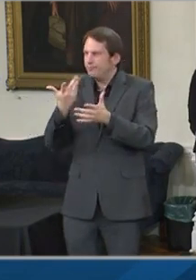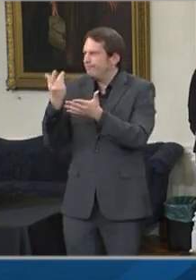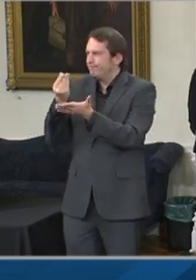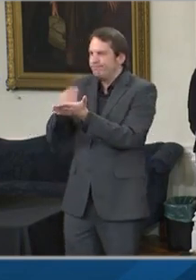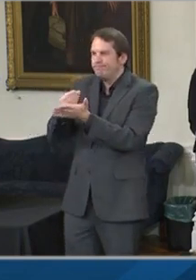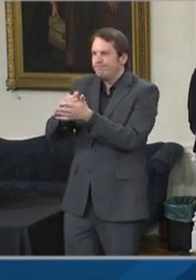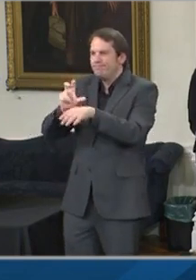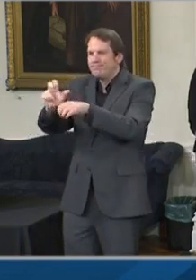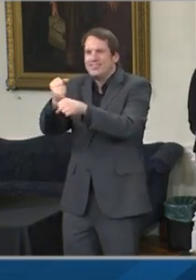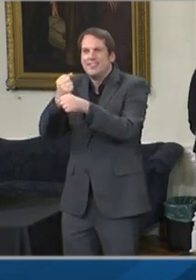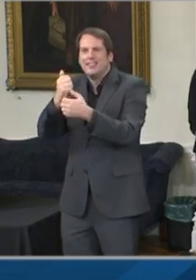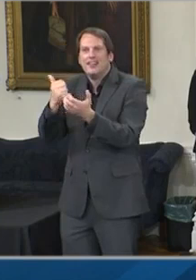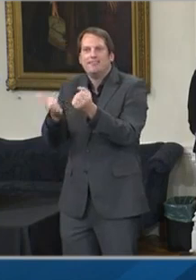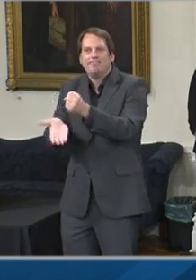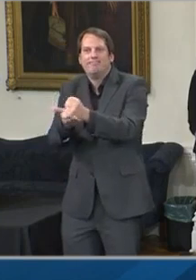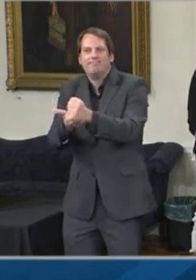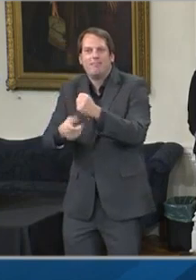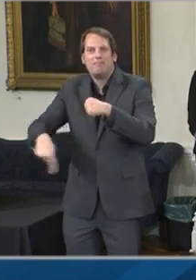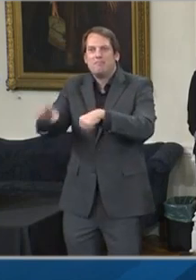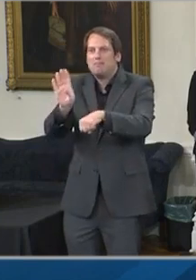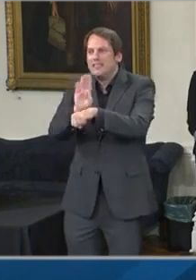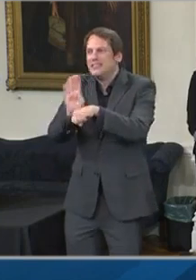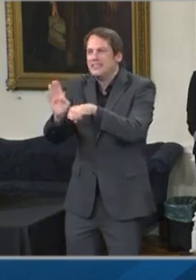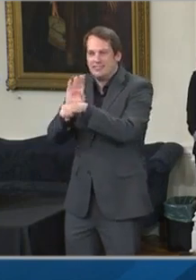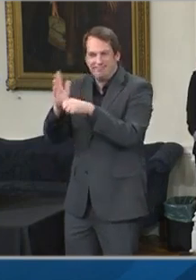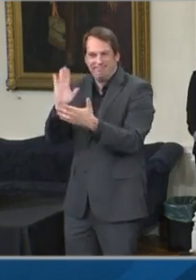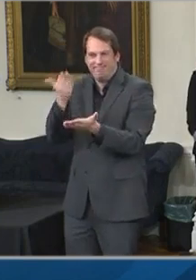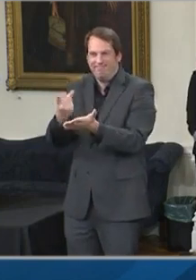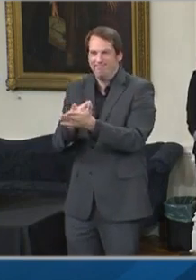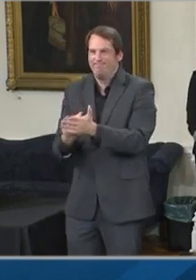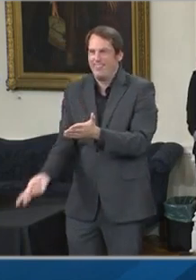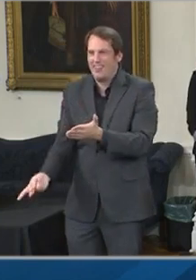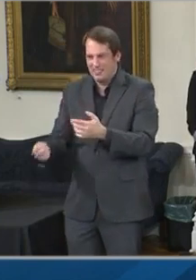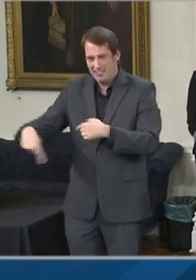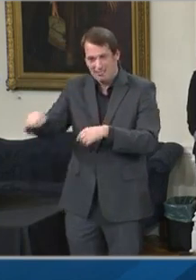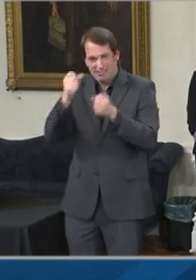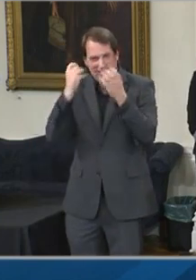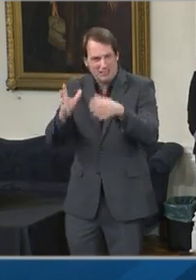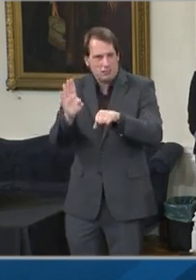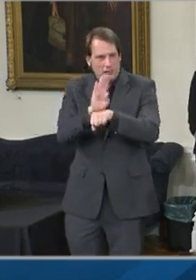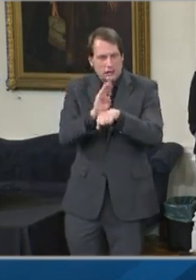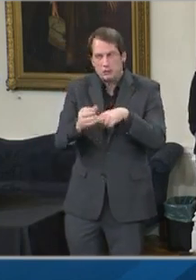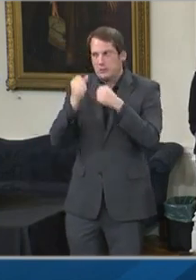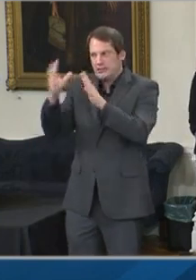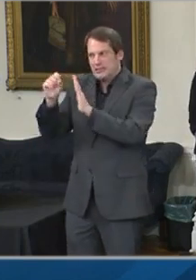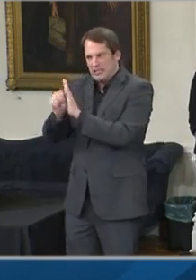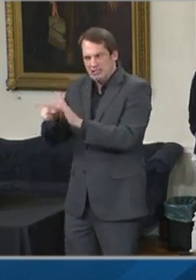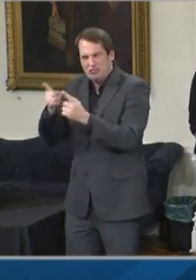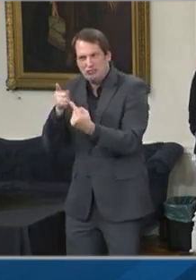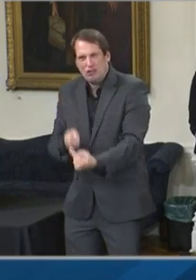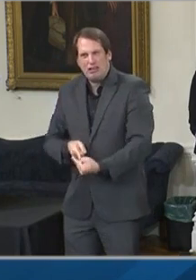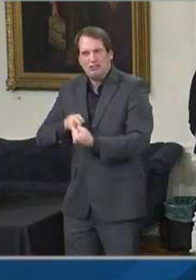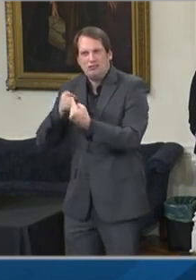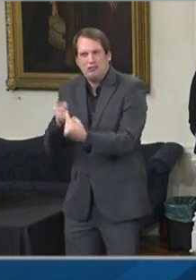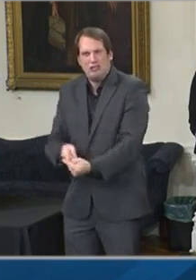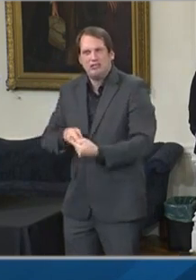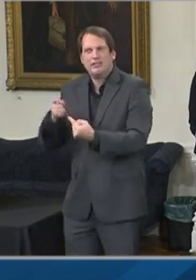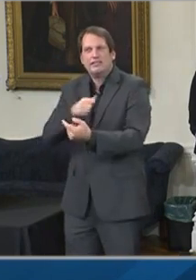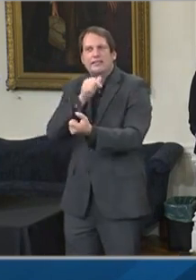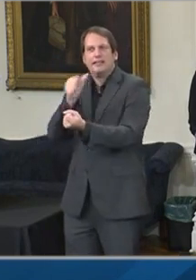struggling families, and to the states for economic recovery is having a devastating impact.